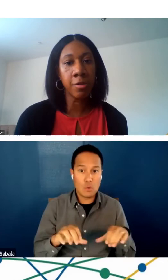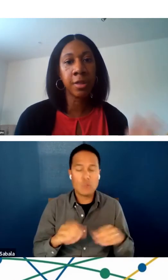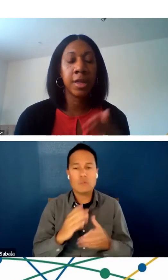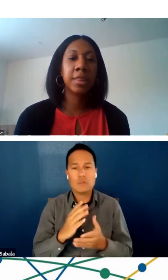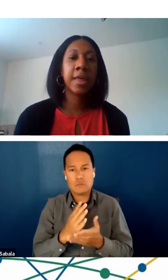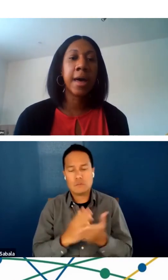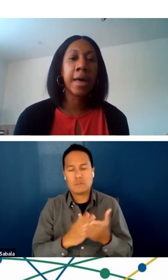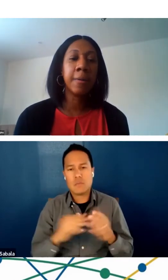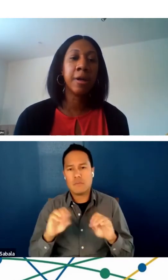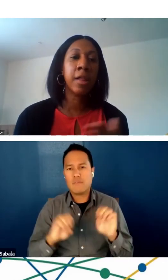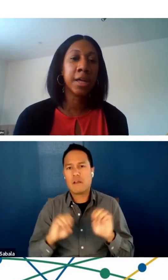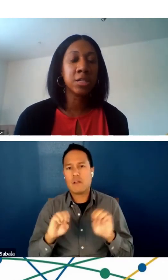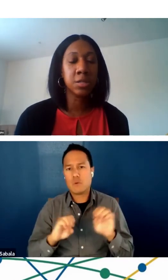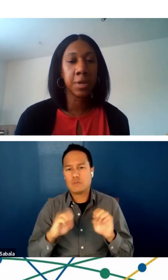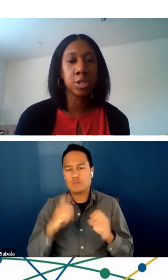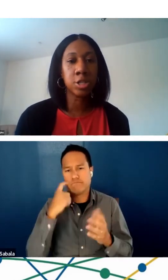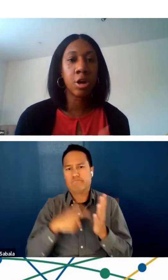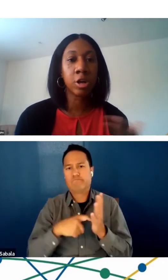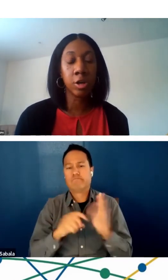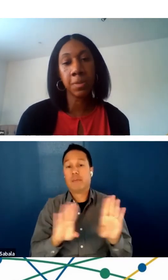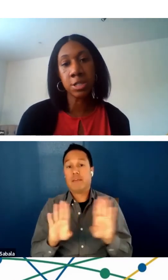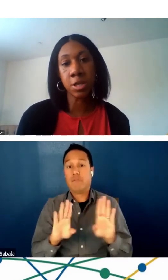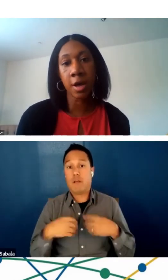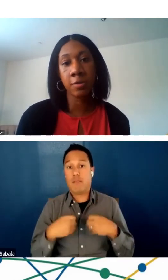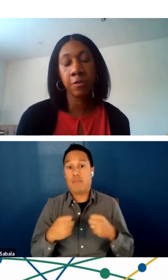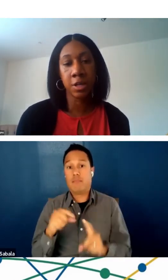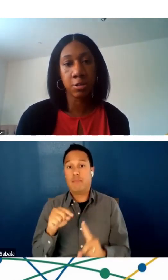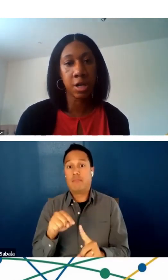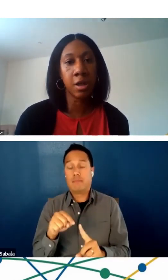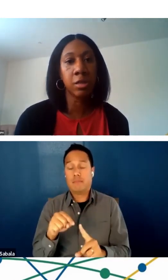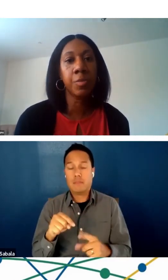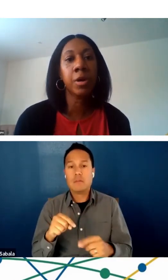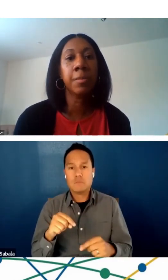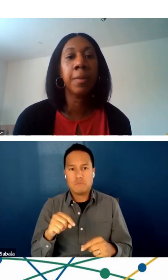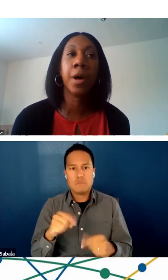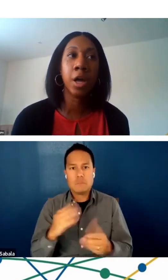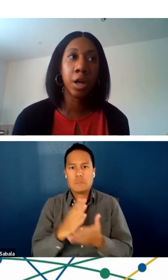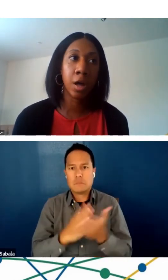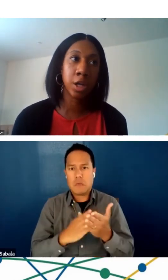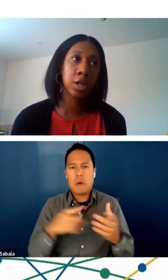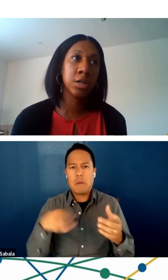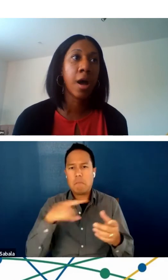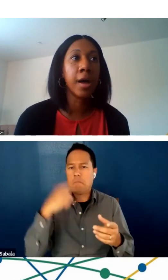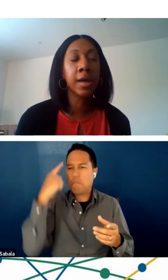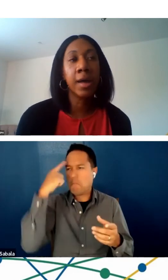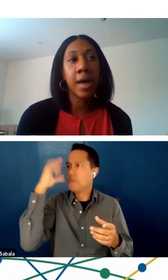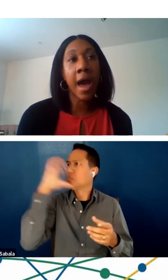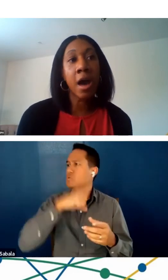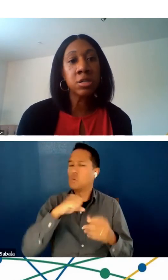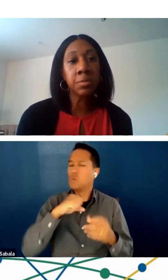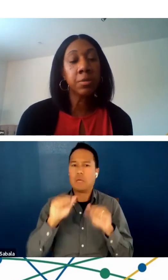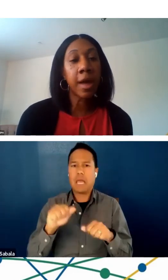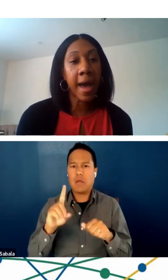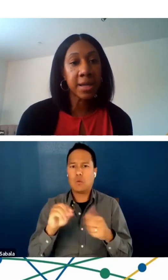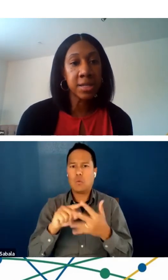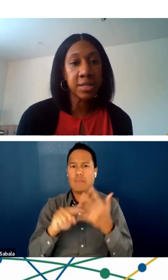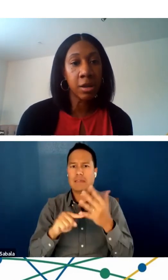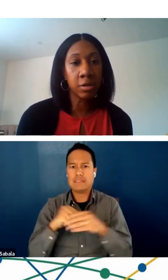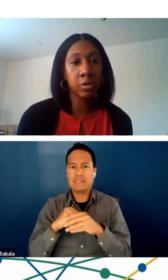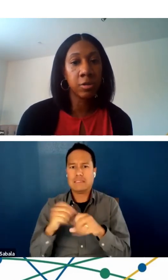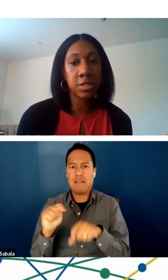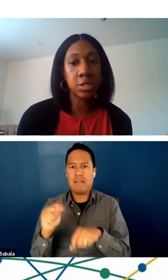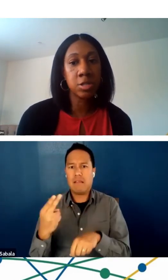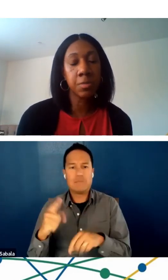behavioral health that clients and patients thought could be done via their telehealth appointment but could not. How to be able to